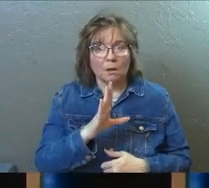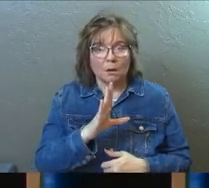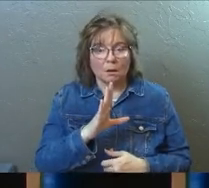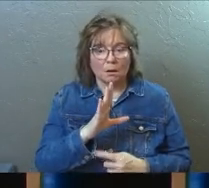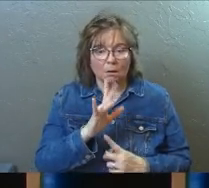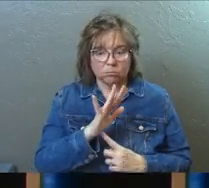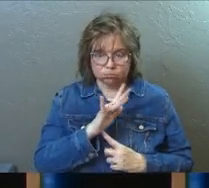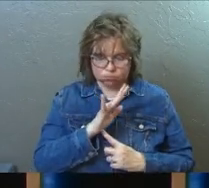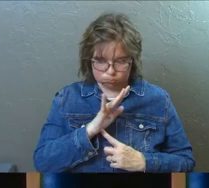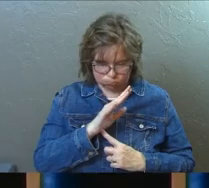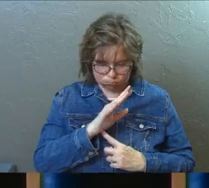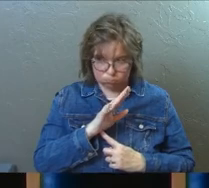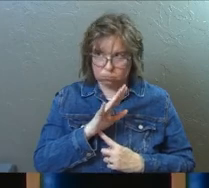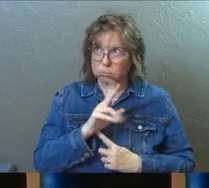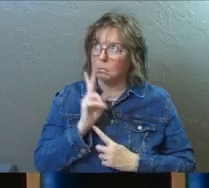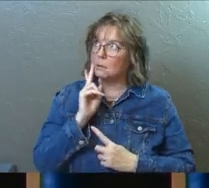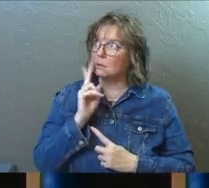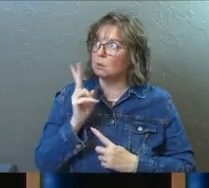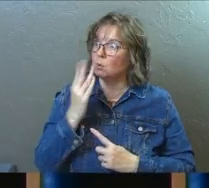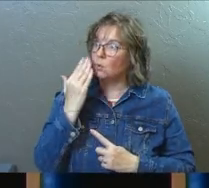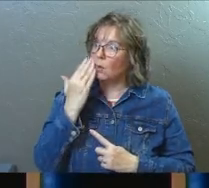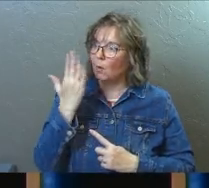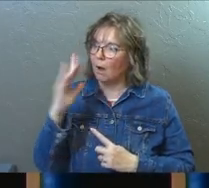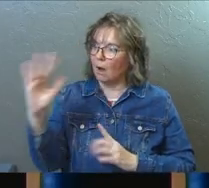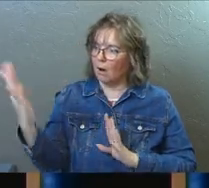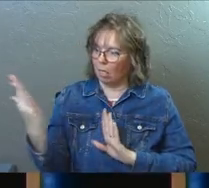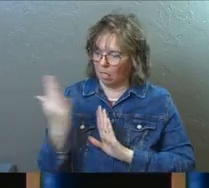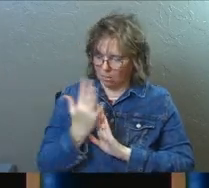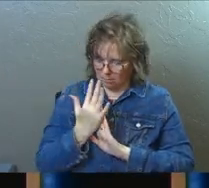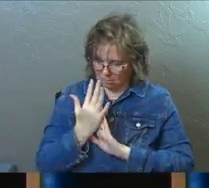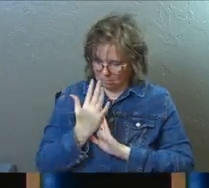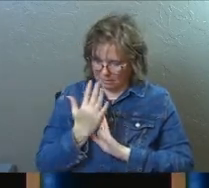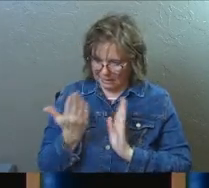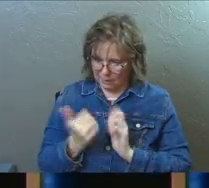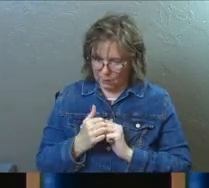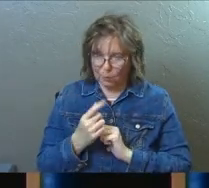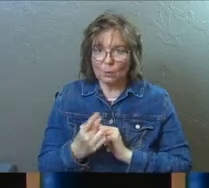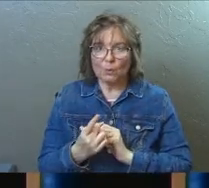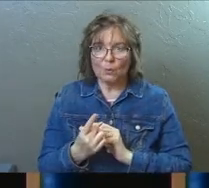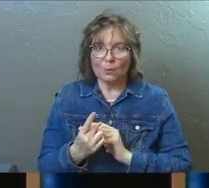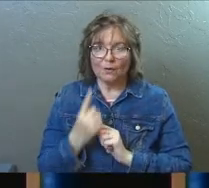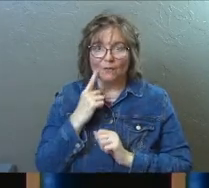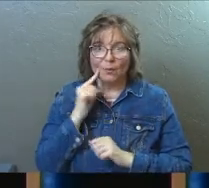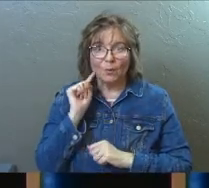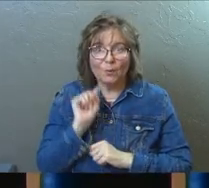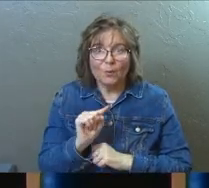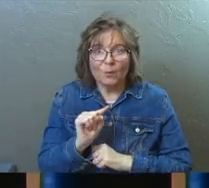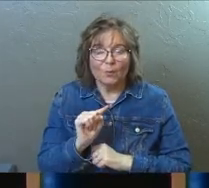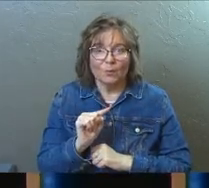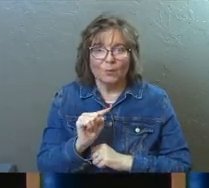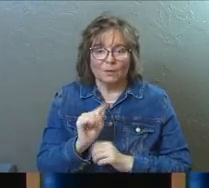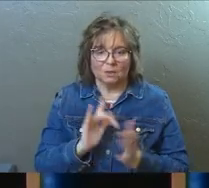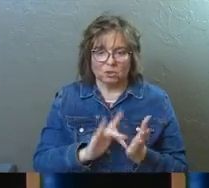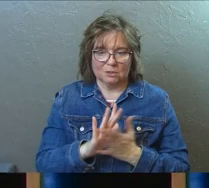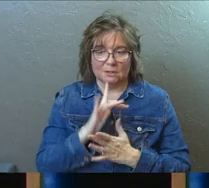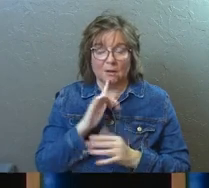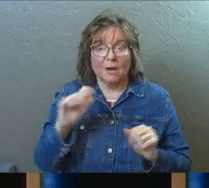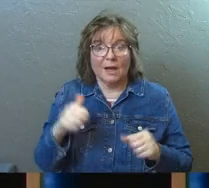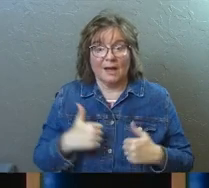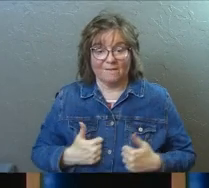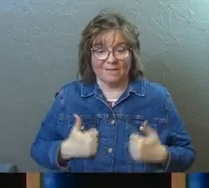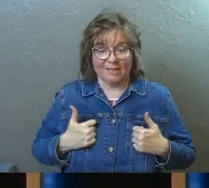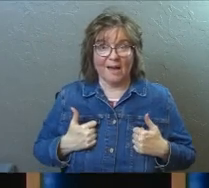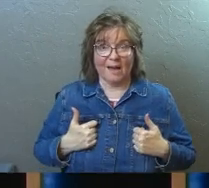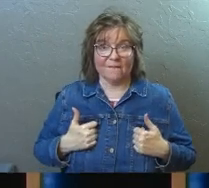the connection and you will know that God is here. He has come for his people and he has come for you. Jesus said you could